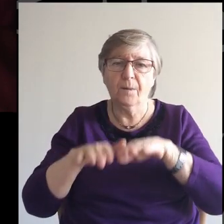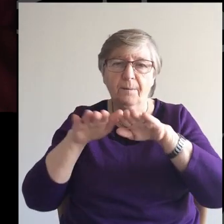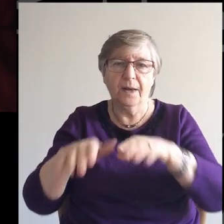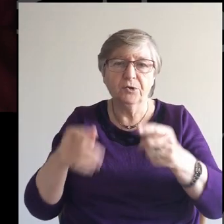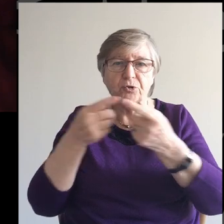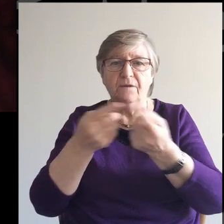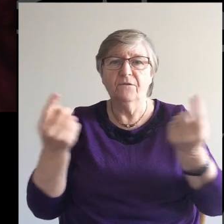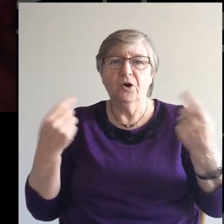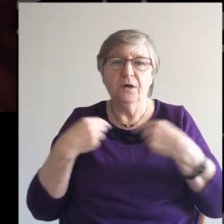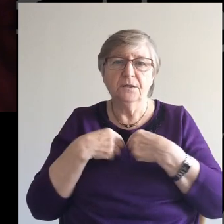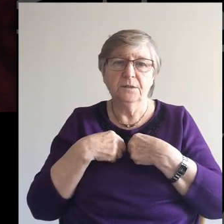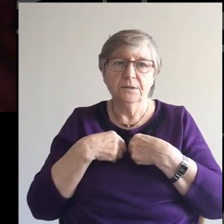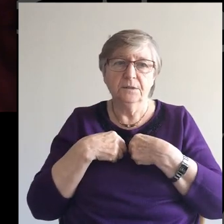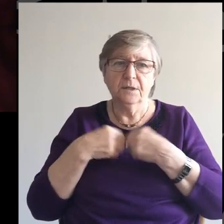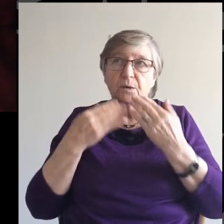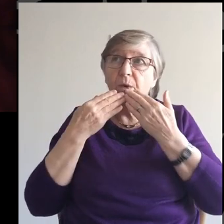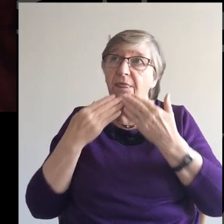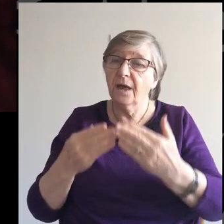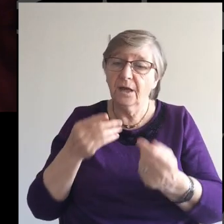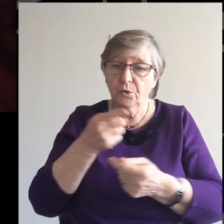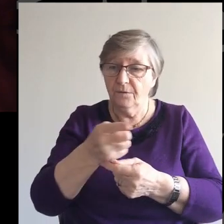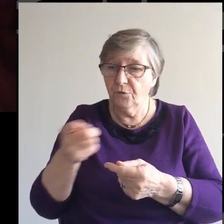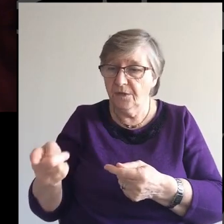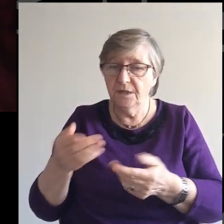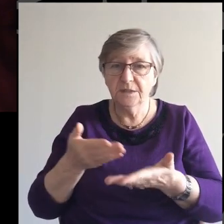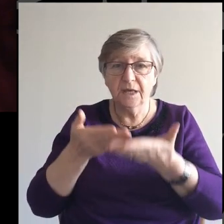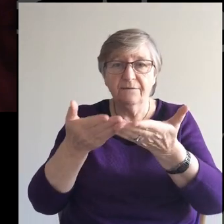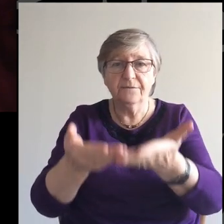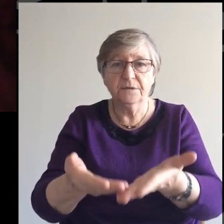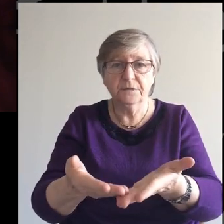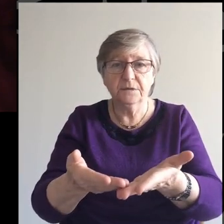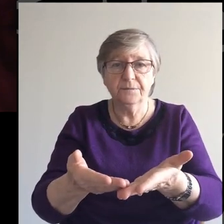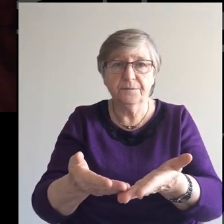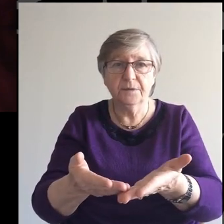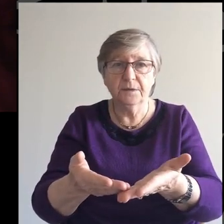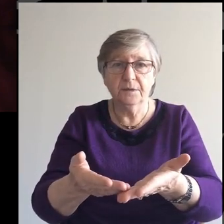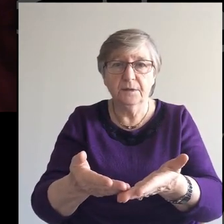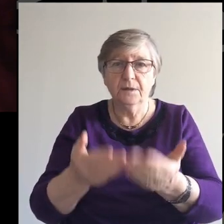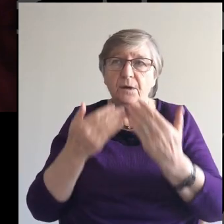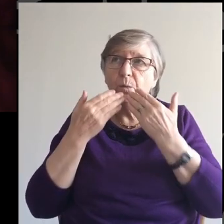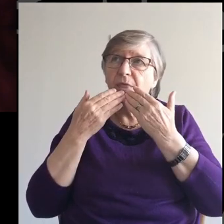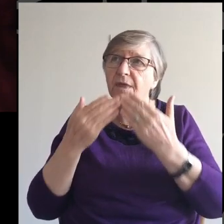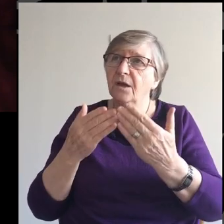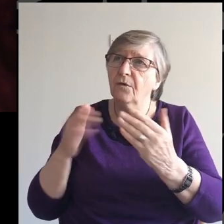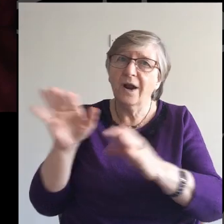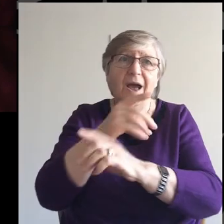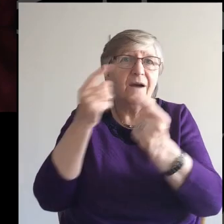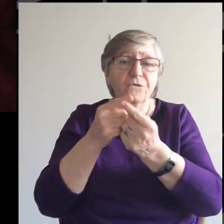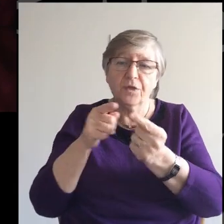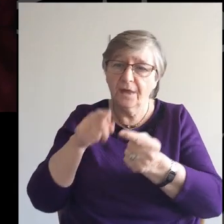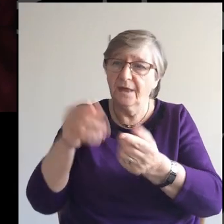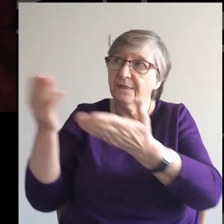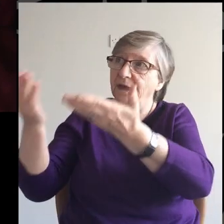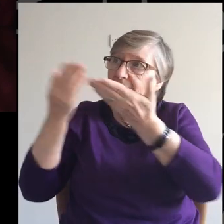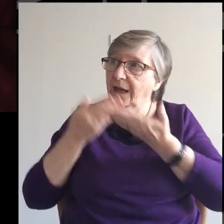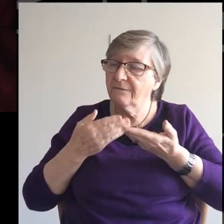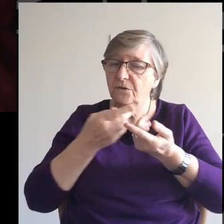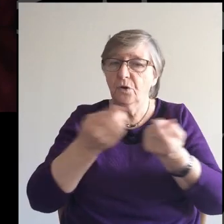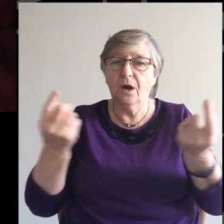us And we thank you For these gifts And we thank you For all that they Bring to us